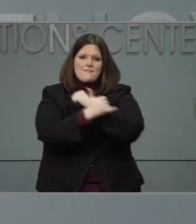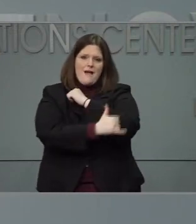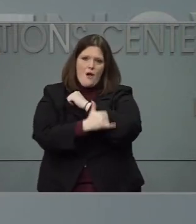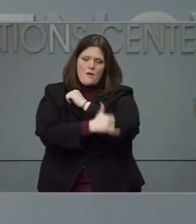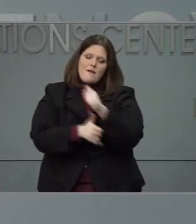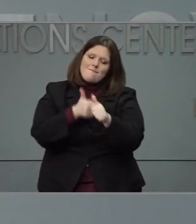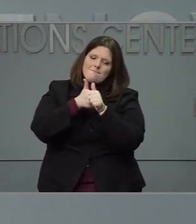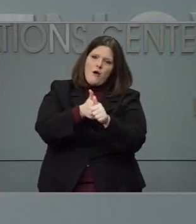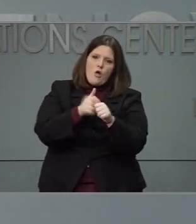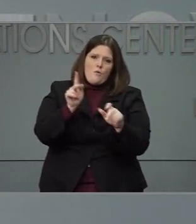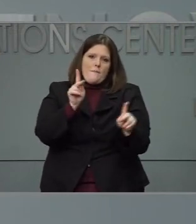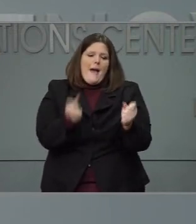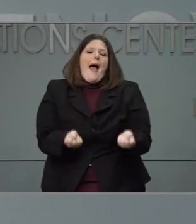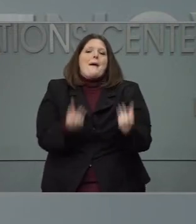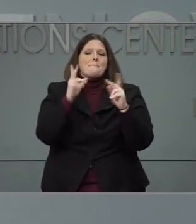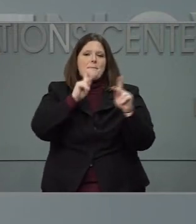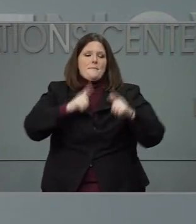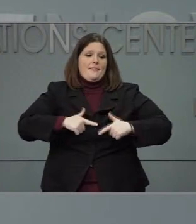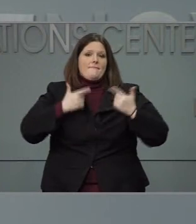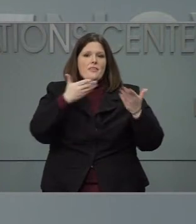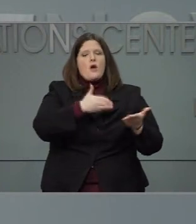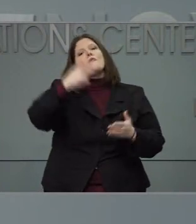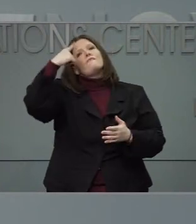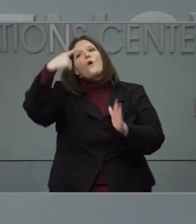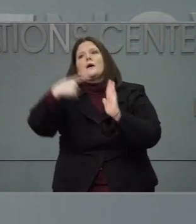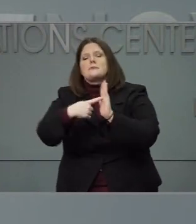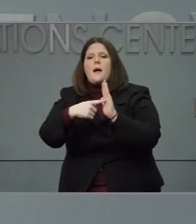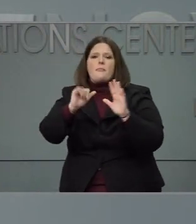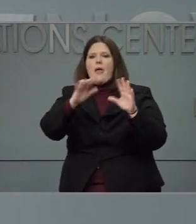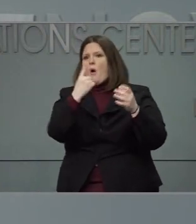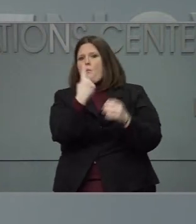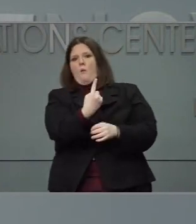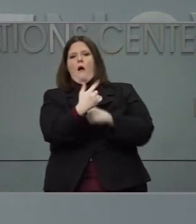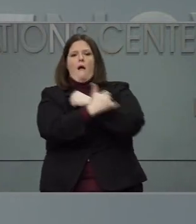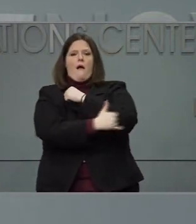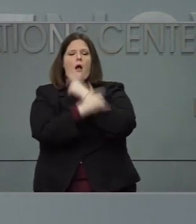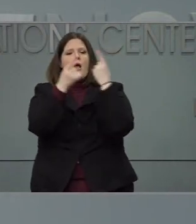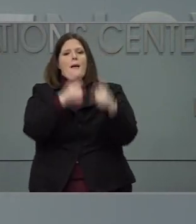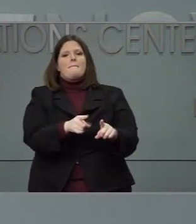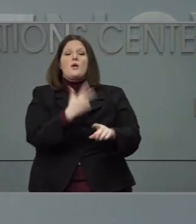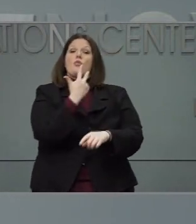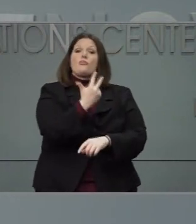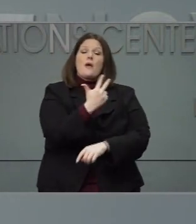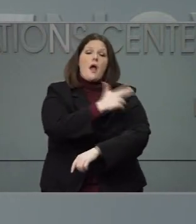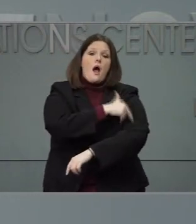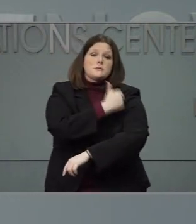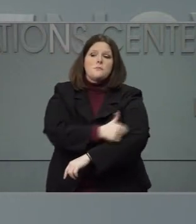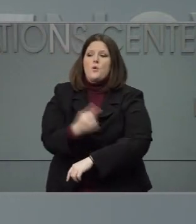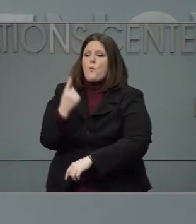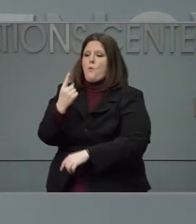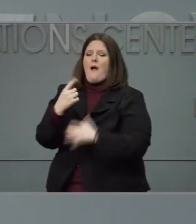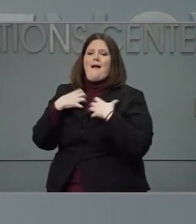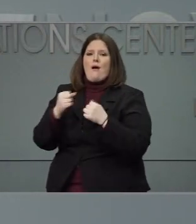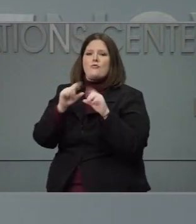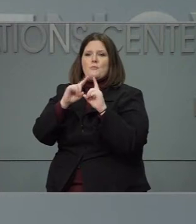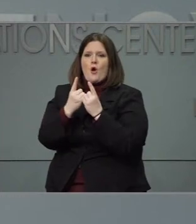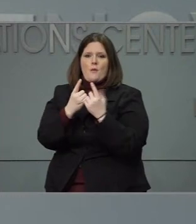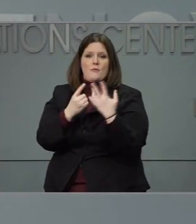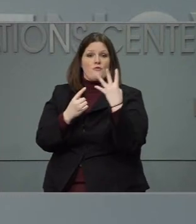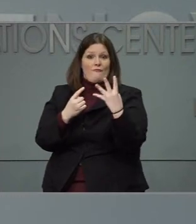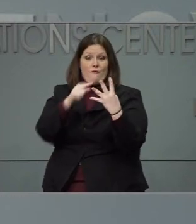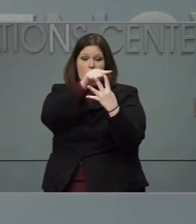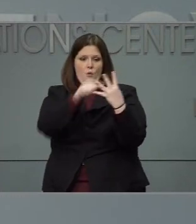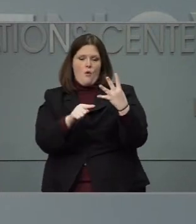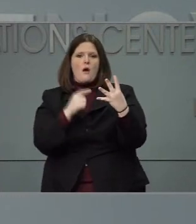distribution. So, for example, if we have one county that has three hospitals and one local health department, there's a certain allocation to that